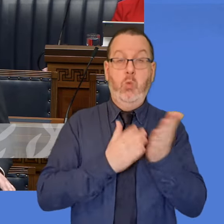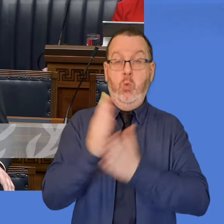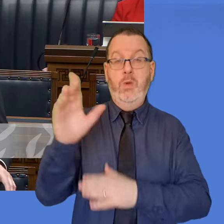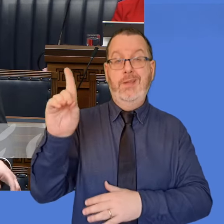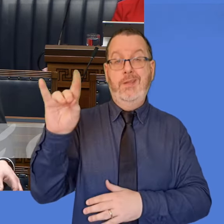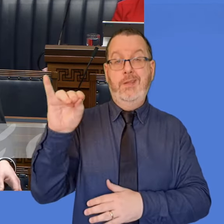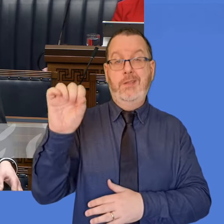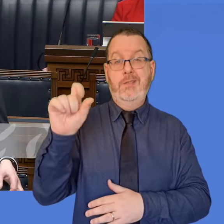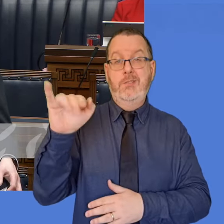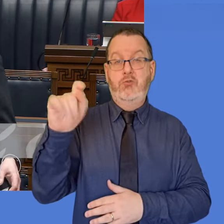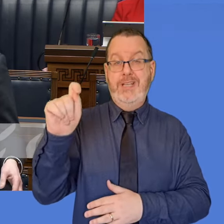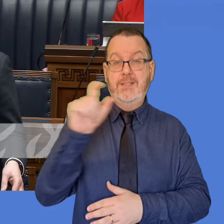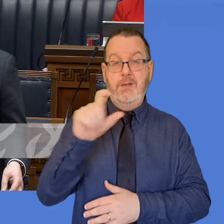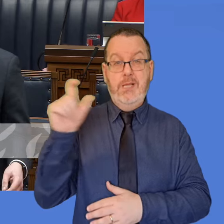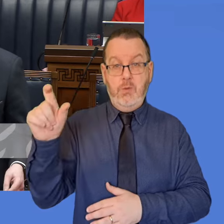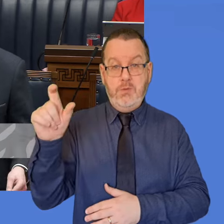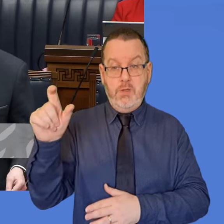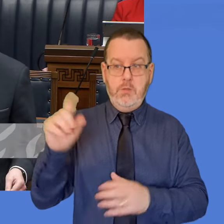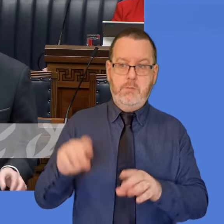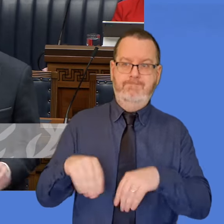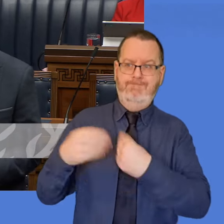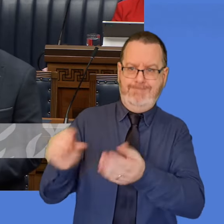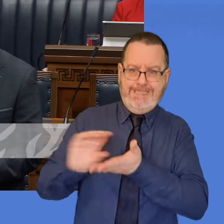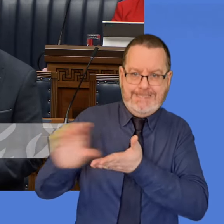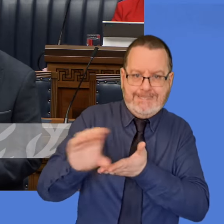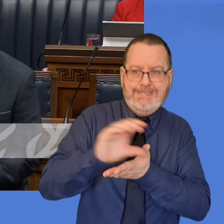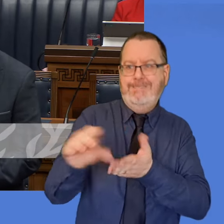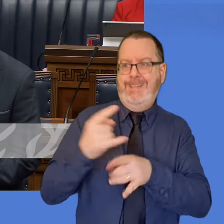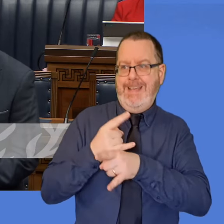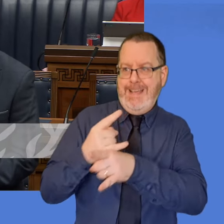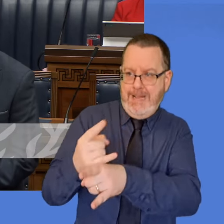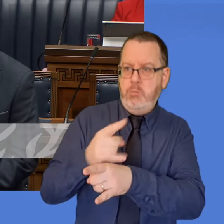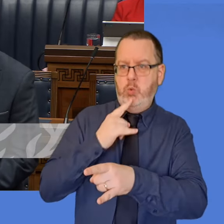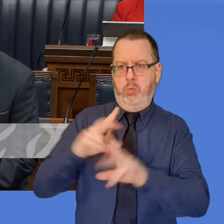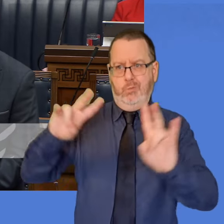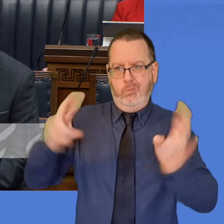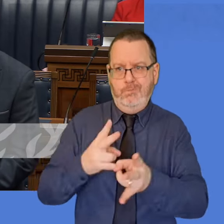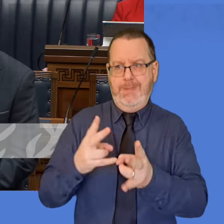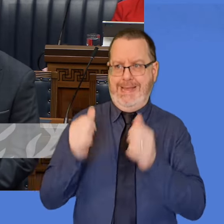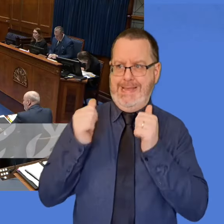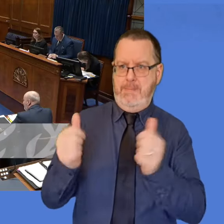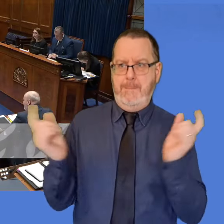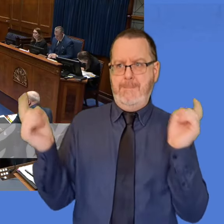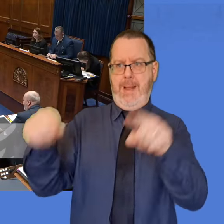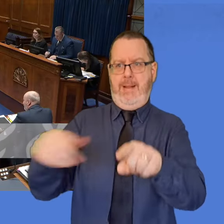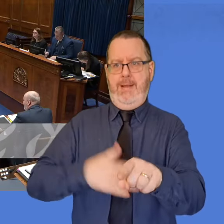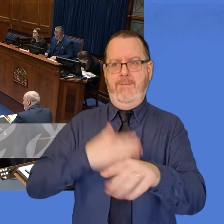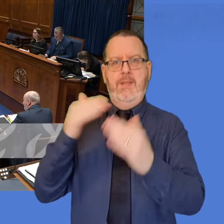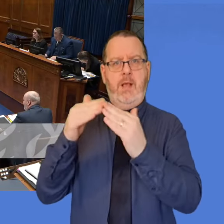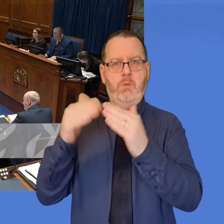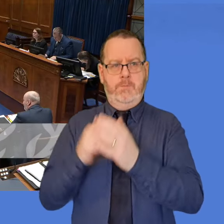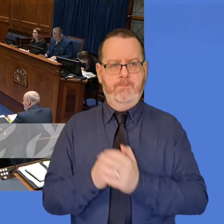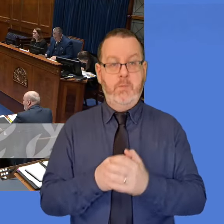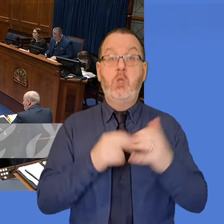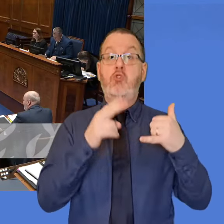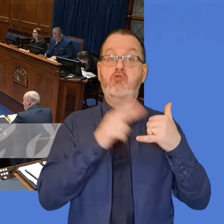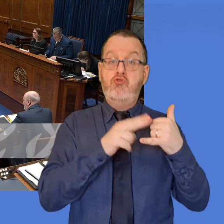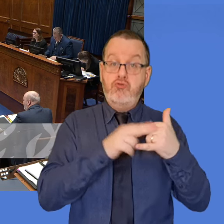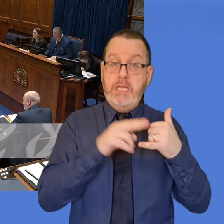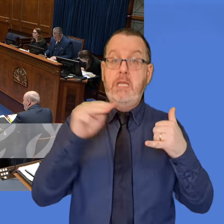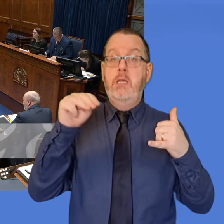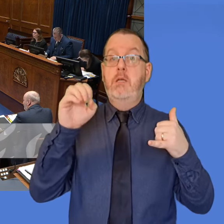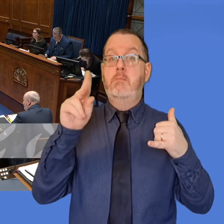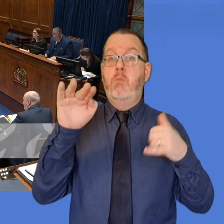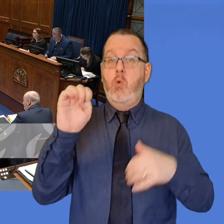eligible householders with assistance to make their homes habitable as quickly as possible. In Newry, Morne and Down District Council